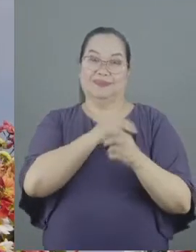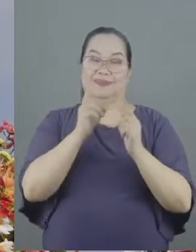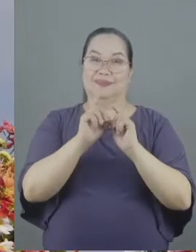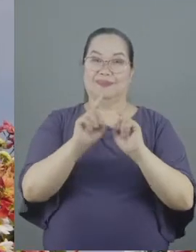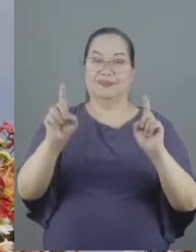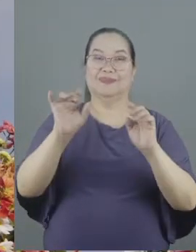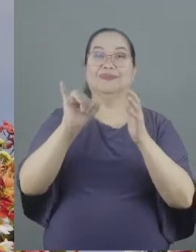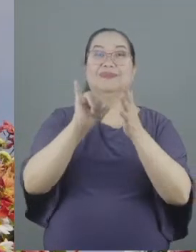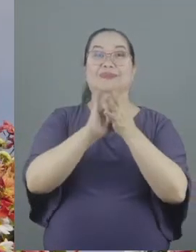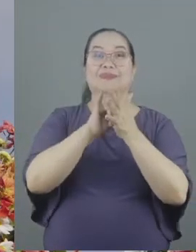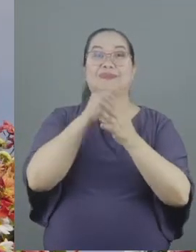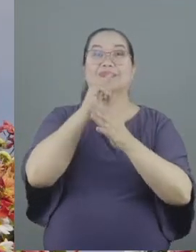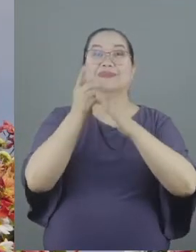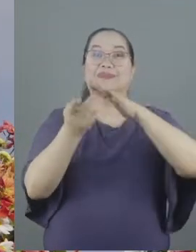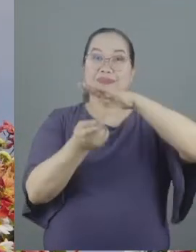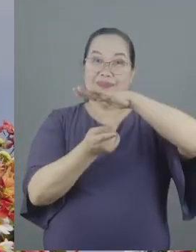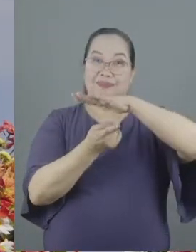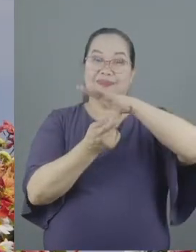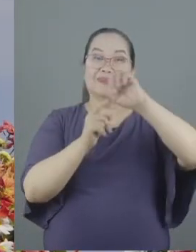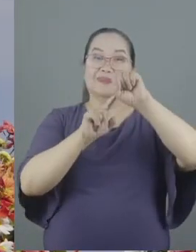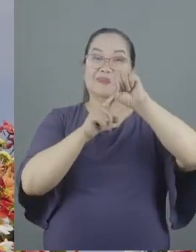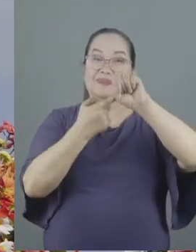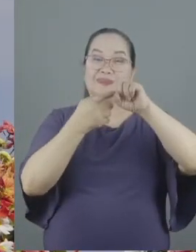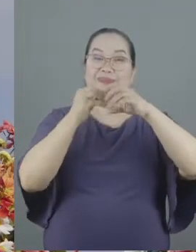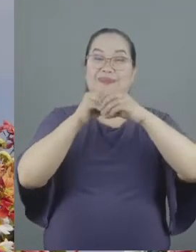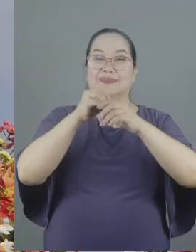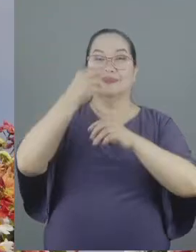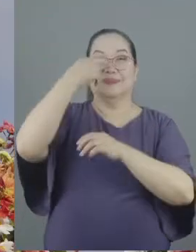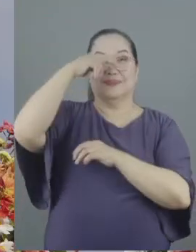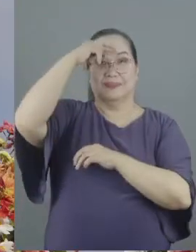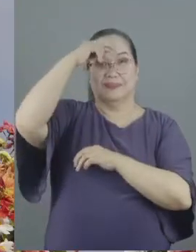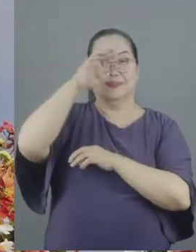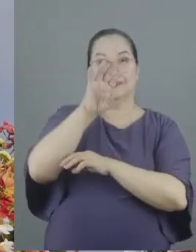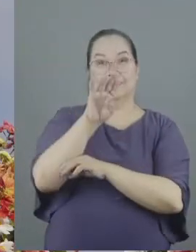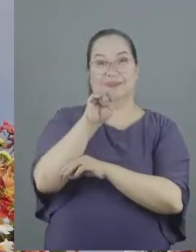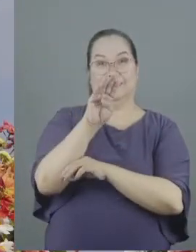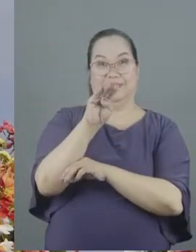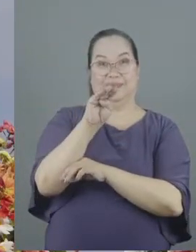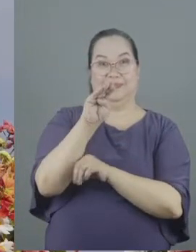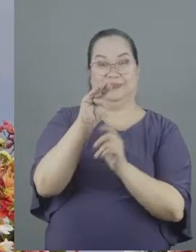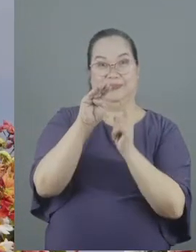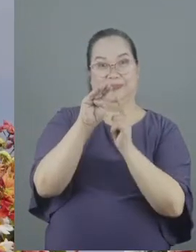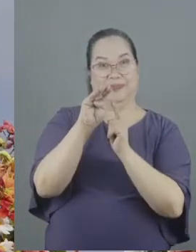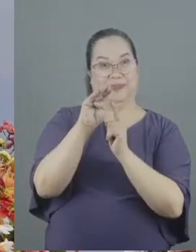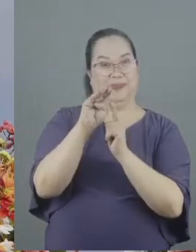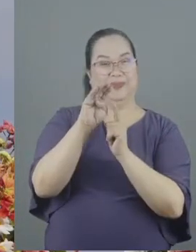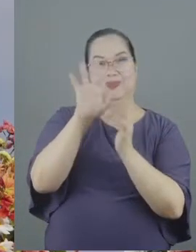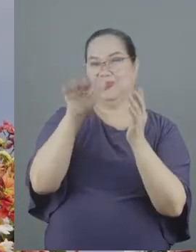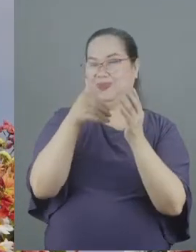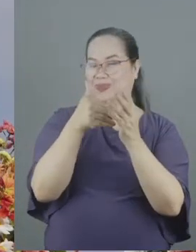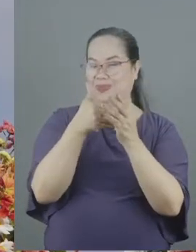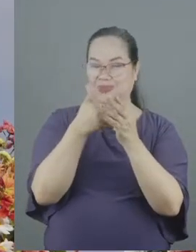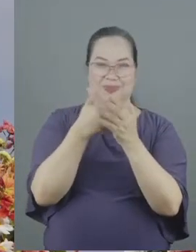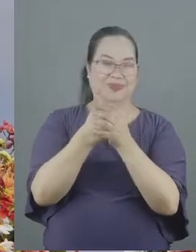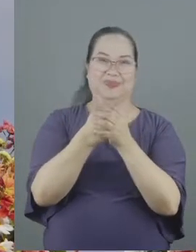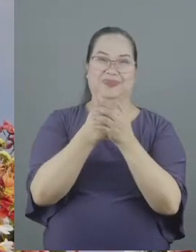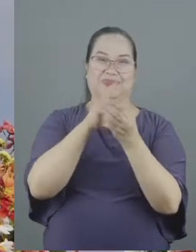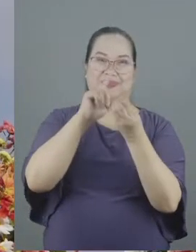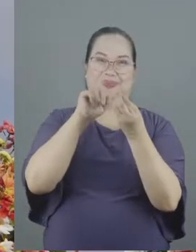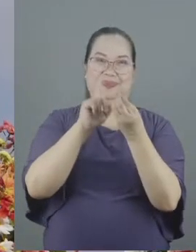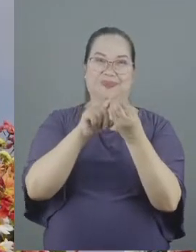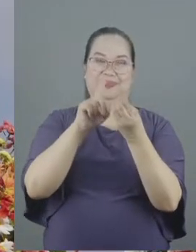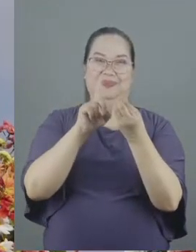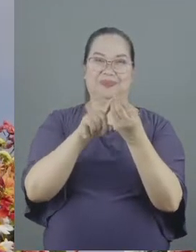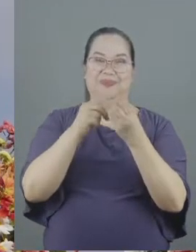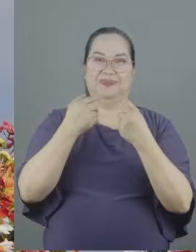what Paul is talking about starting in Romans 14 in this entire section. There's a